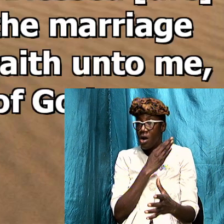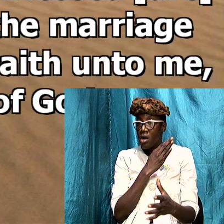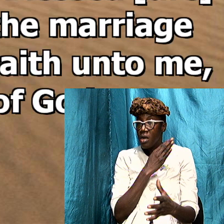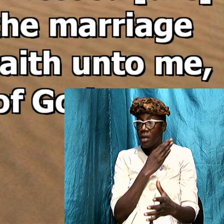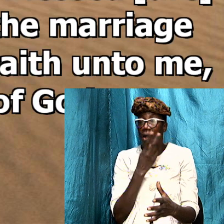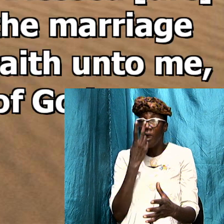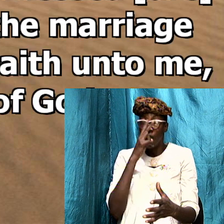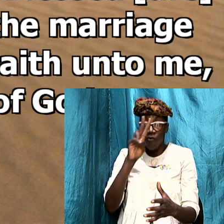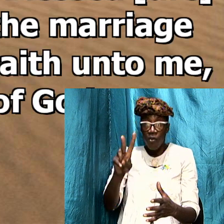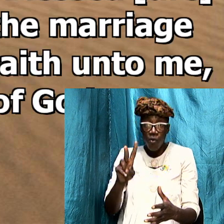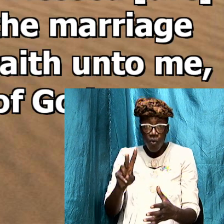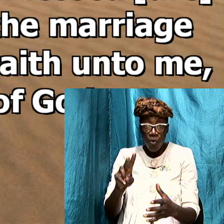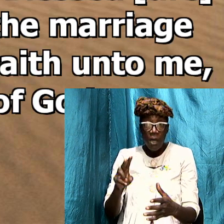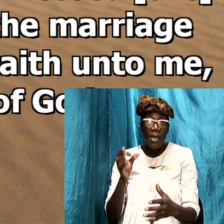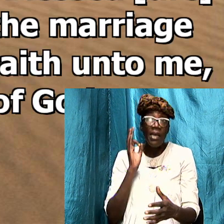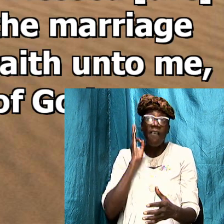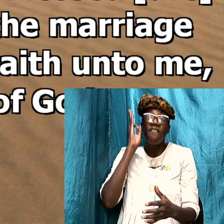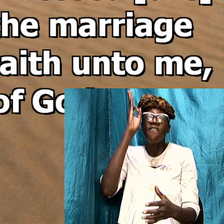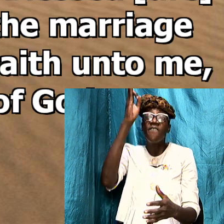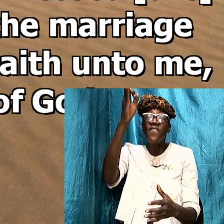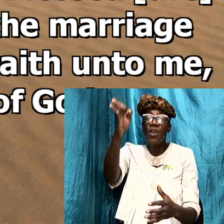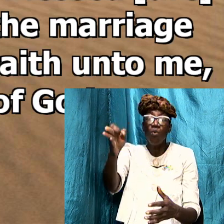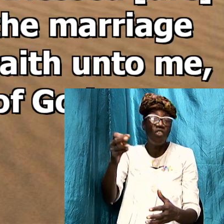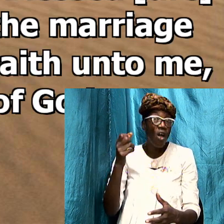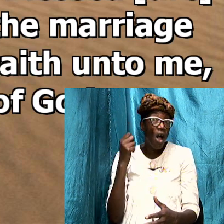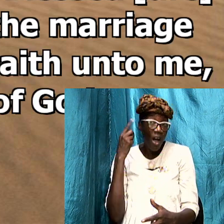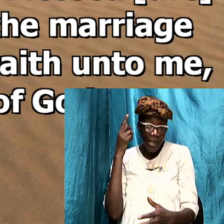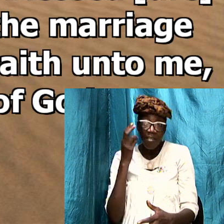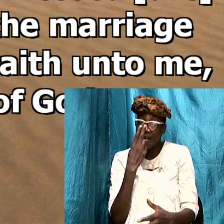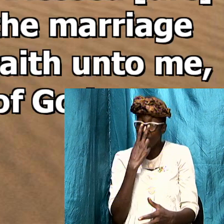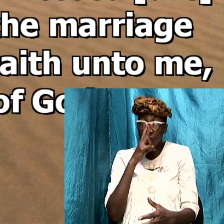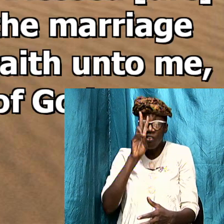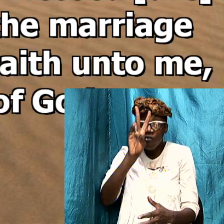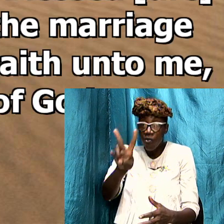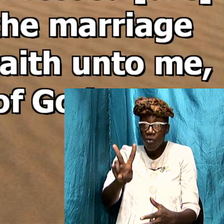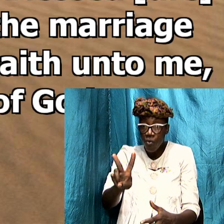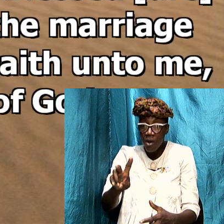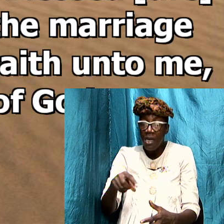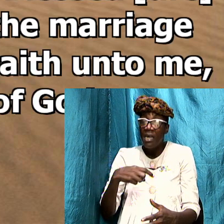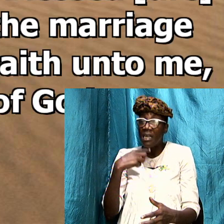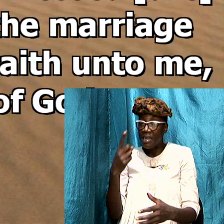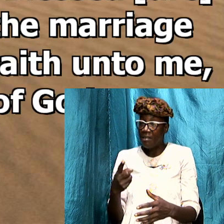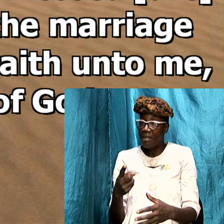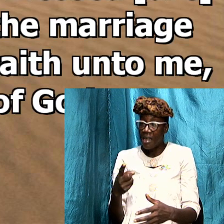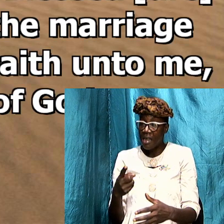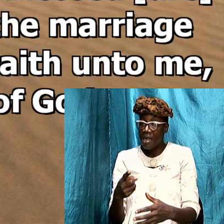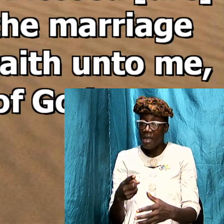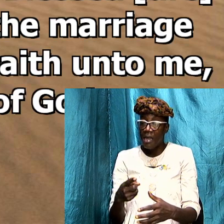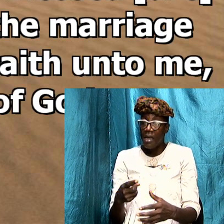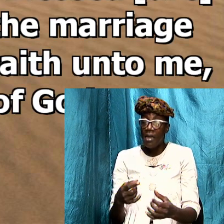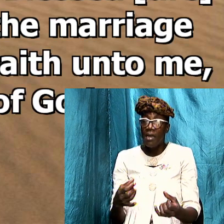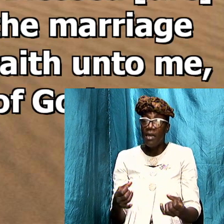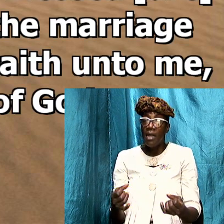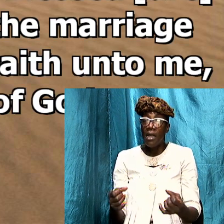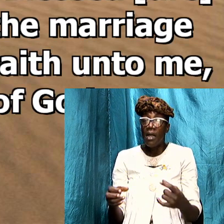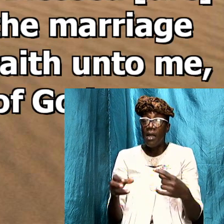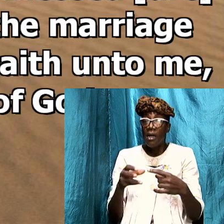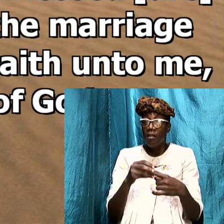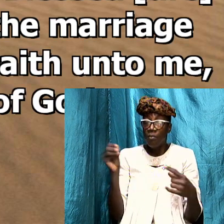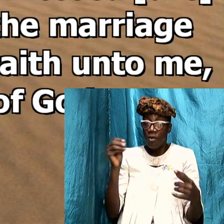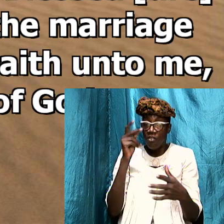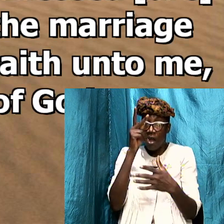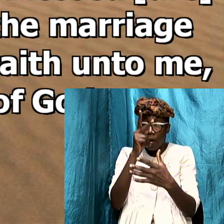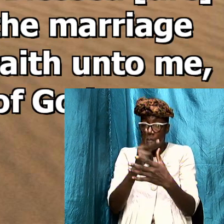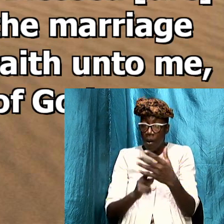they interpret the book in this way right they affirm that the major part of the book deal with